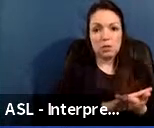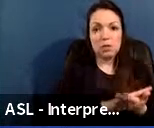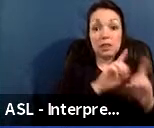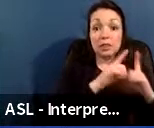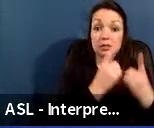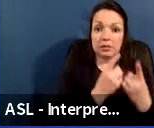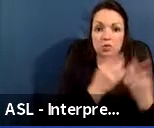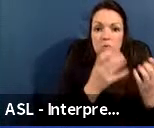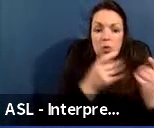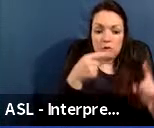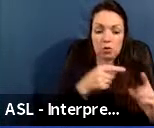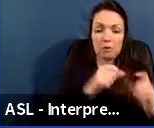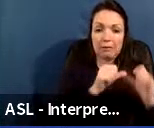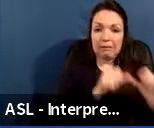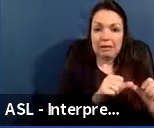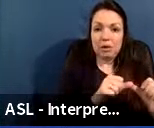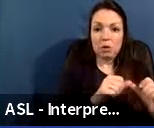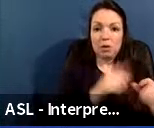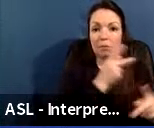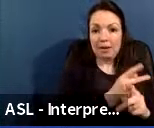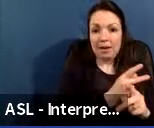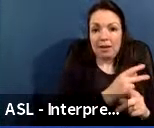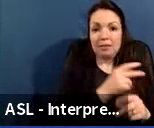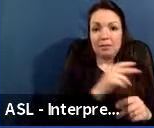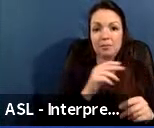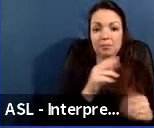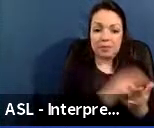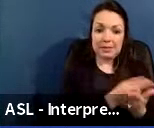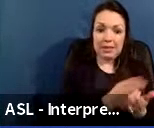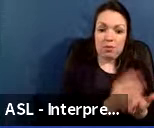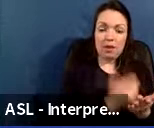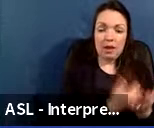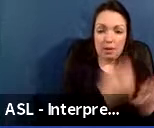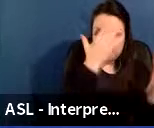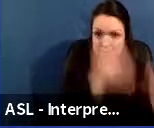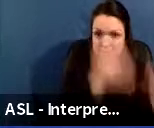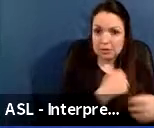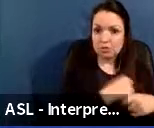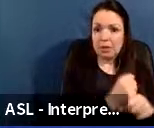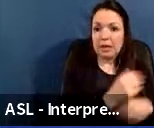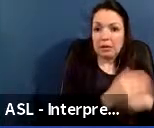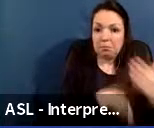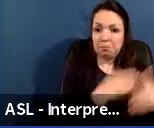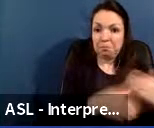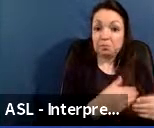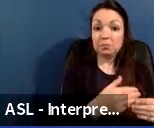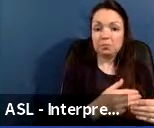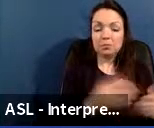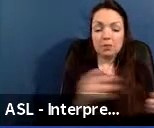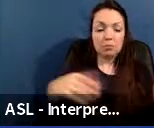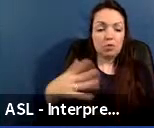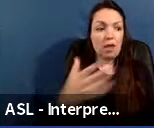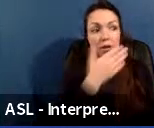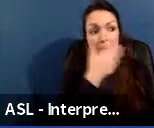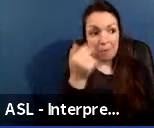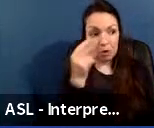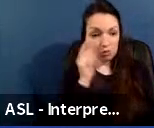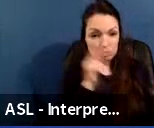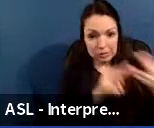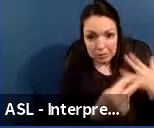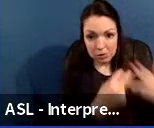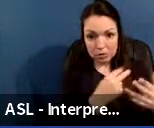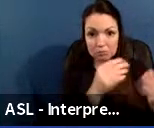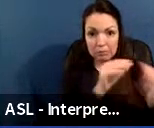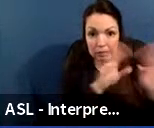to continue this and maintain integrity in decision-making and providing greater transparency and clarity